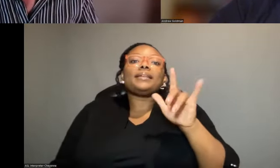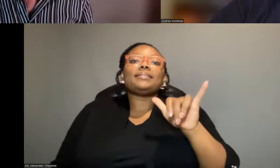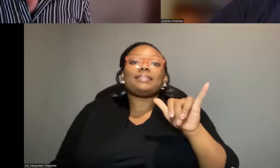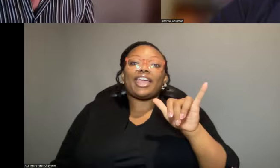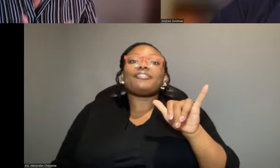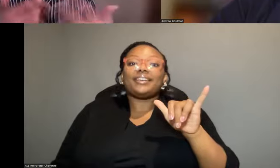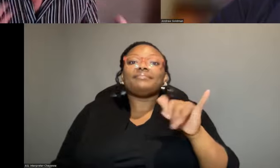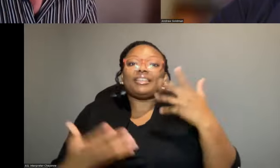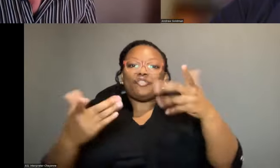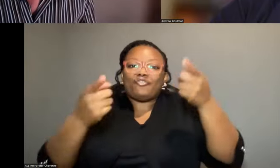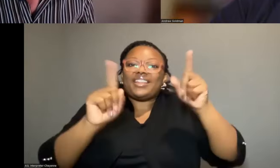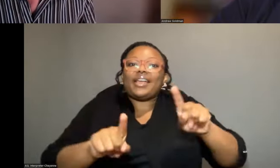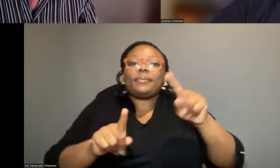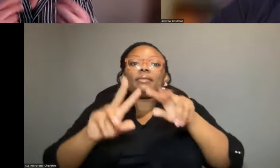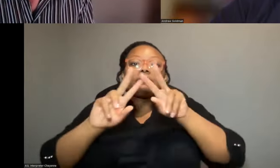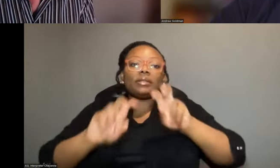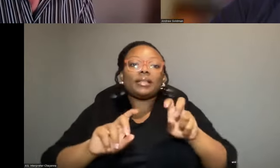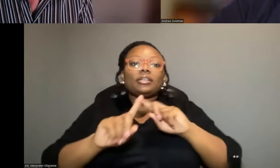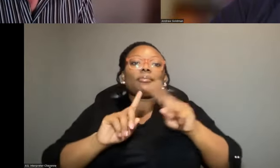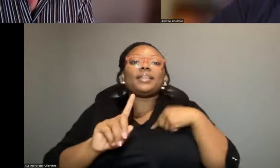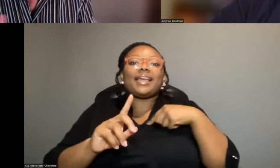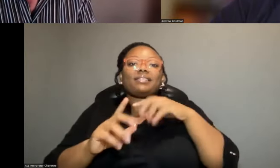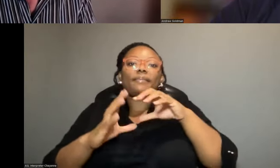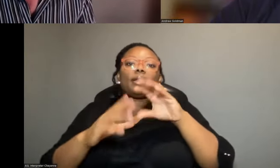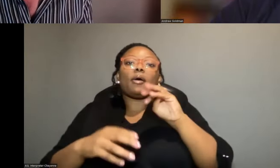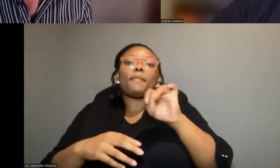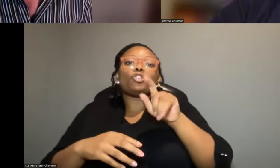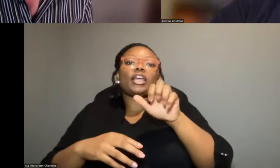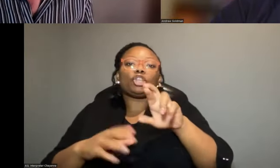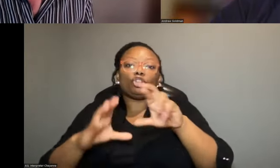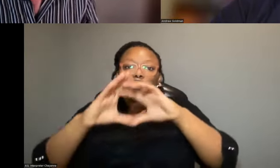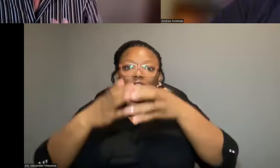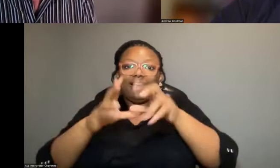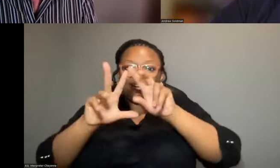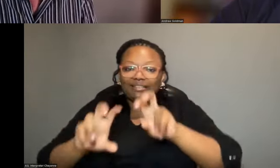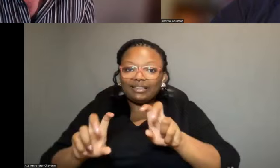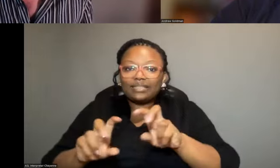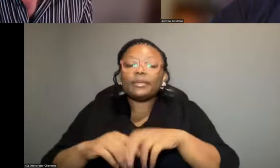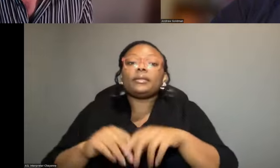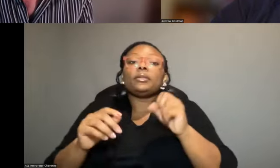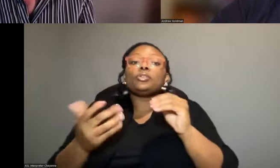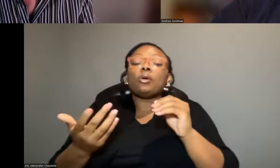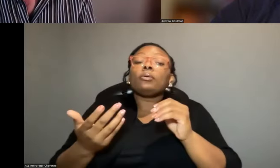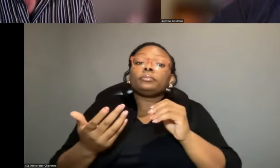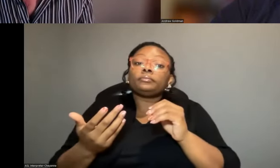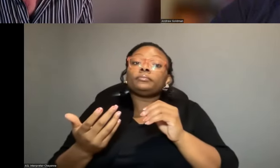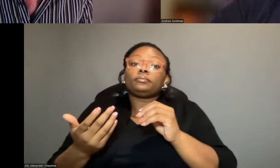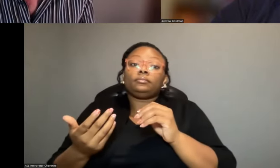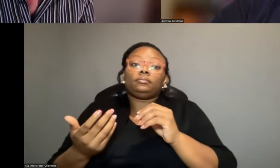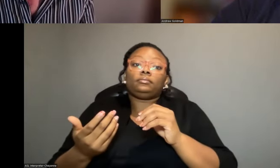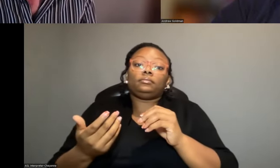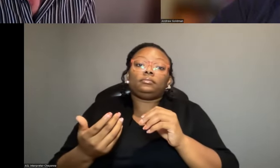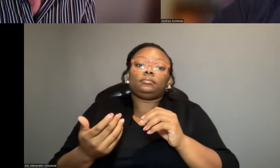taken place. There's been analysis, but there hasn't been the molecular assessment that we would like to undertake. So we've got, I